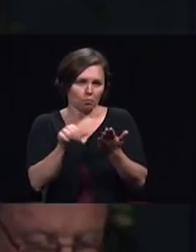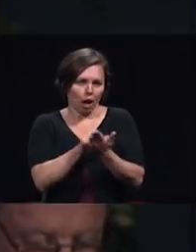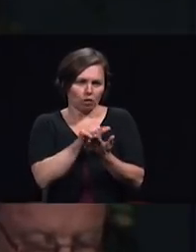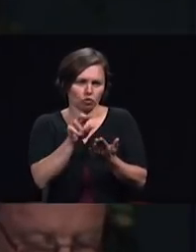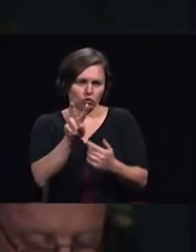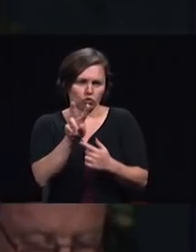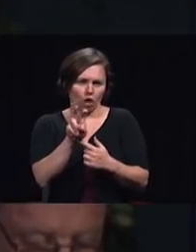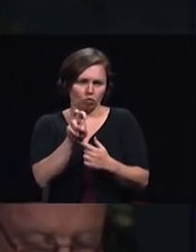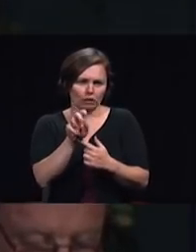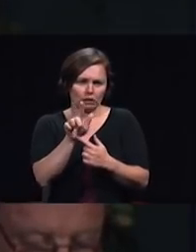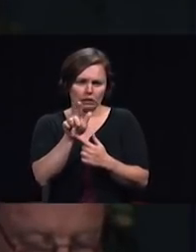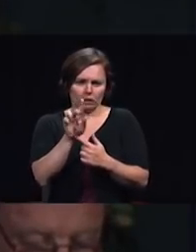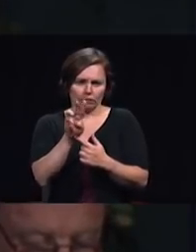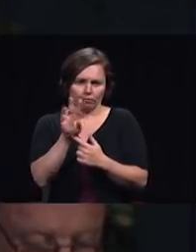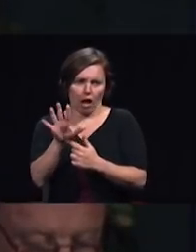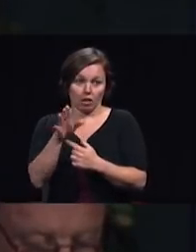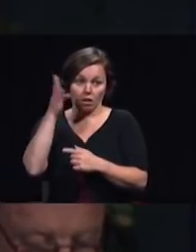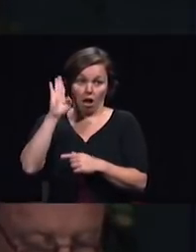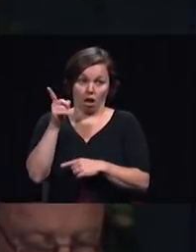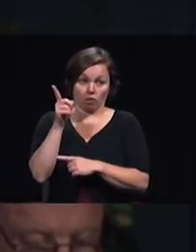in that city